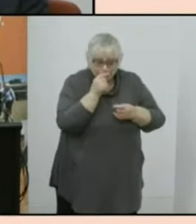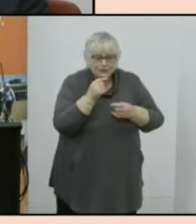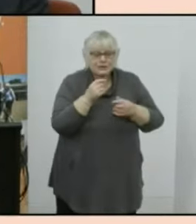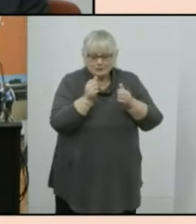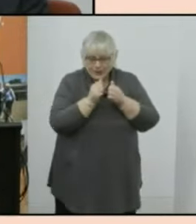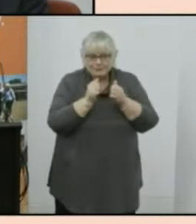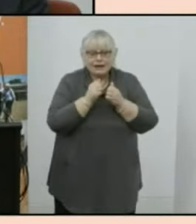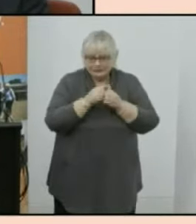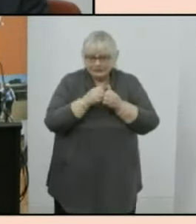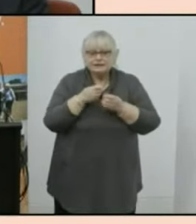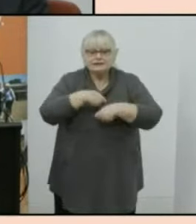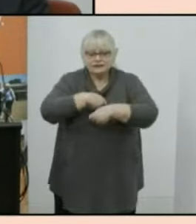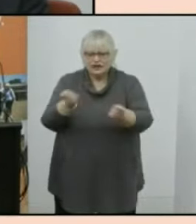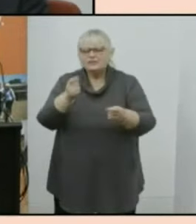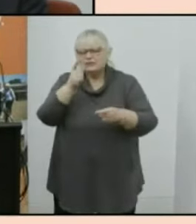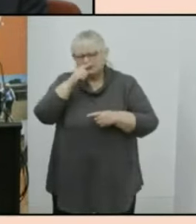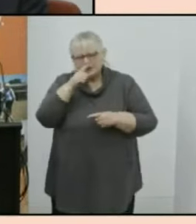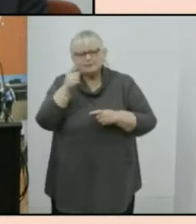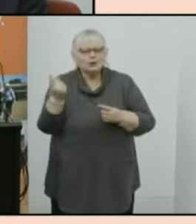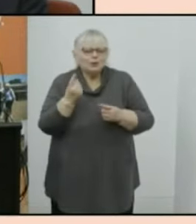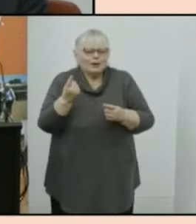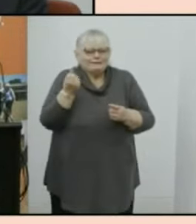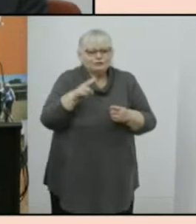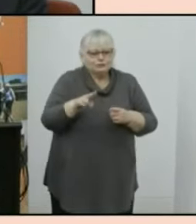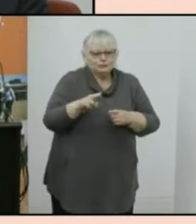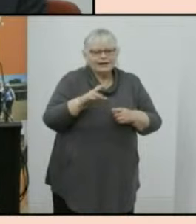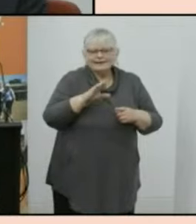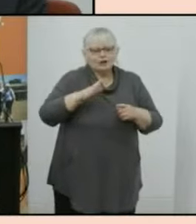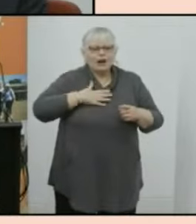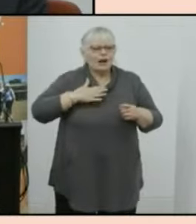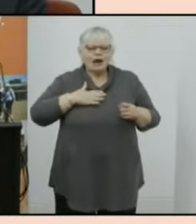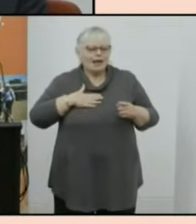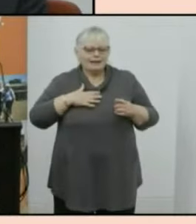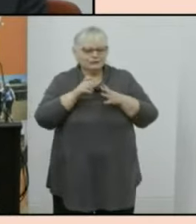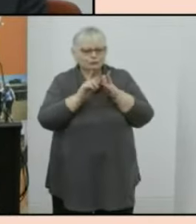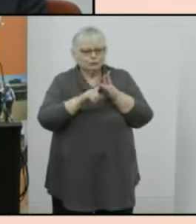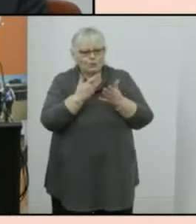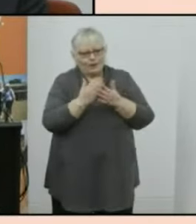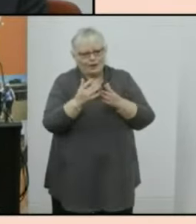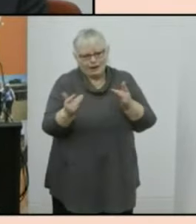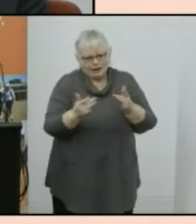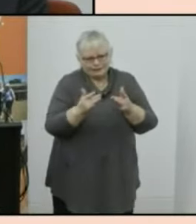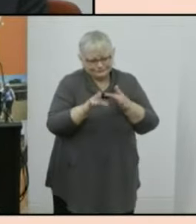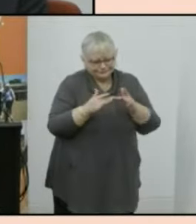of paper responses for those people who who are uncomfortable about doing it online